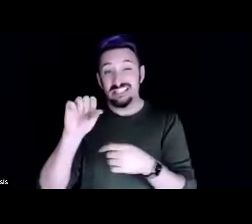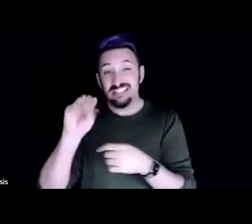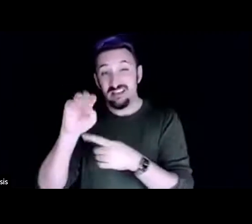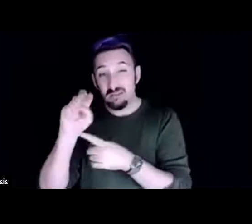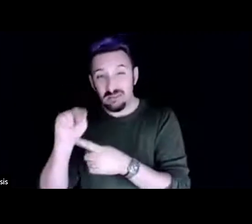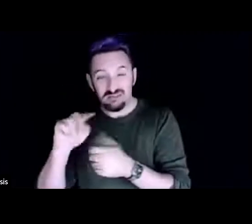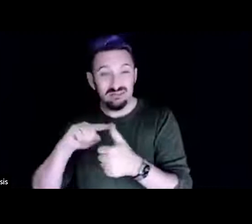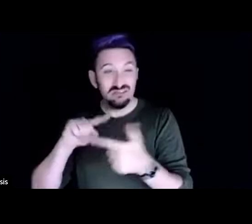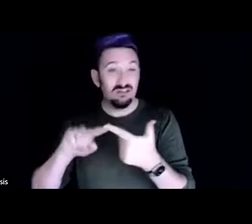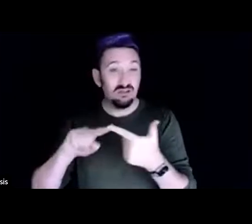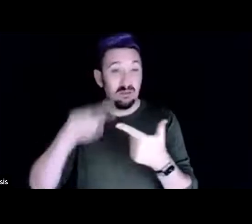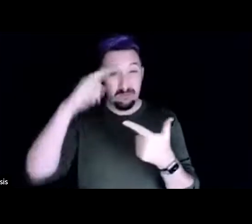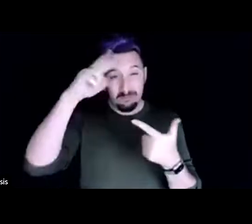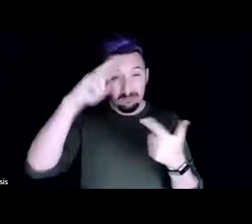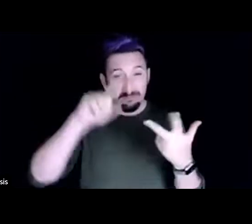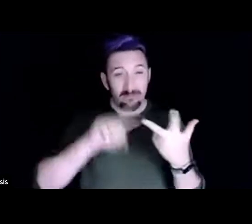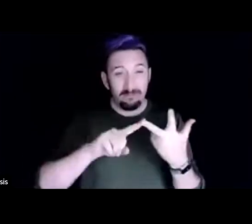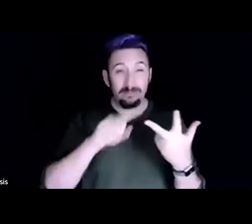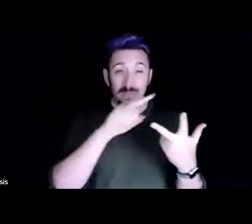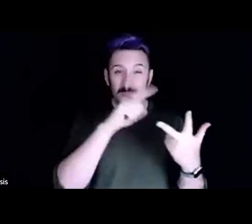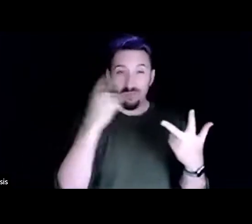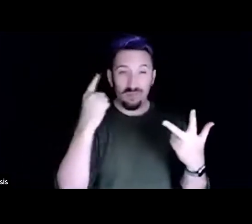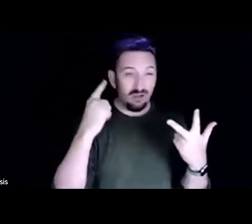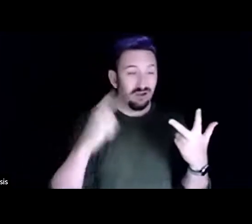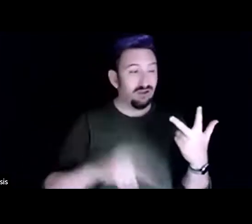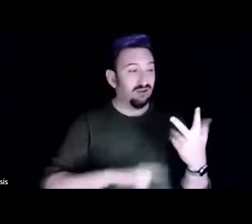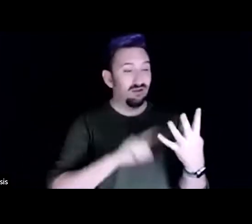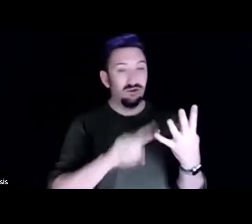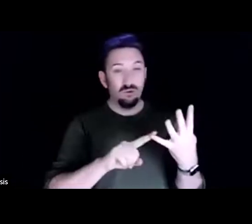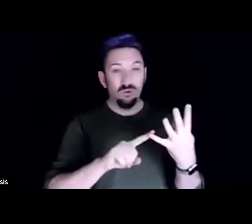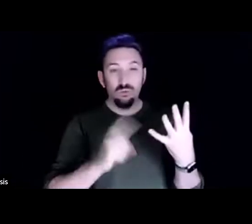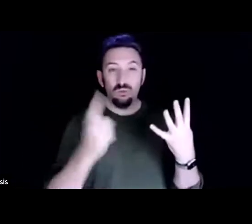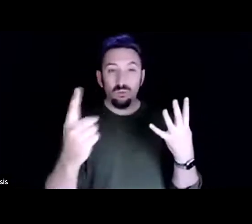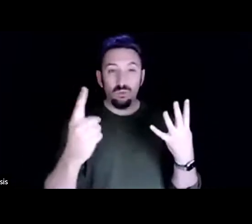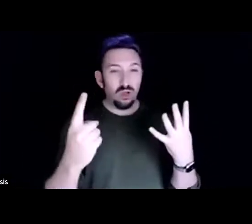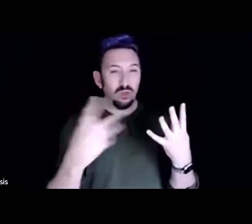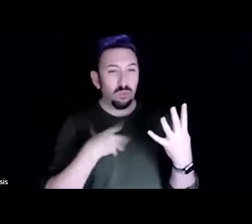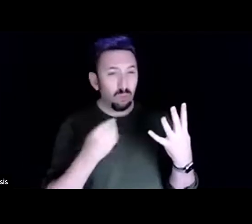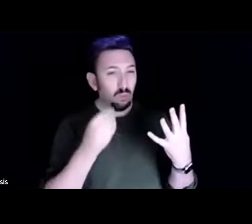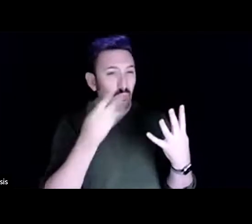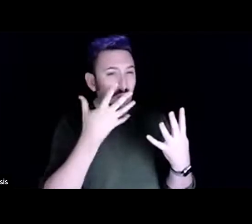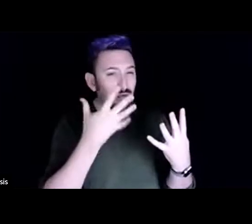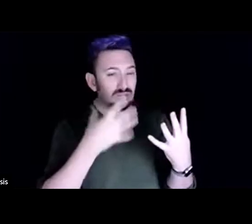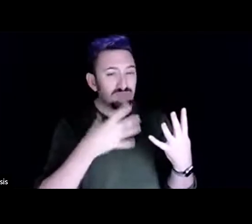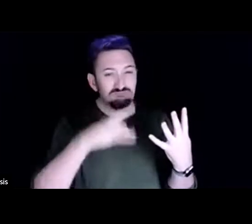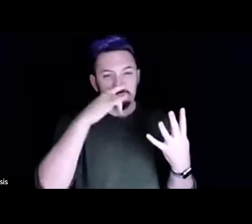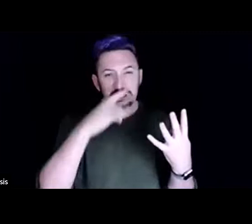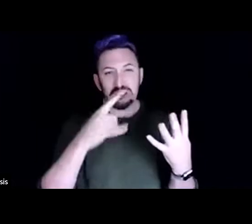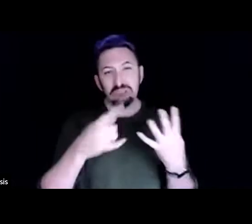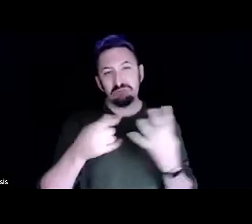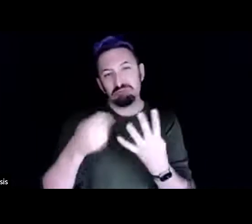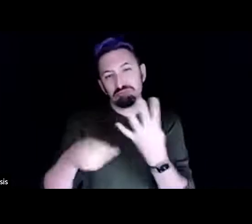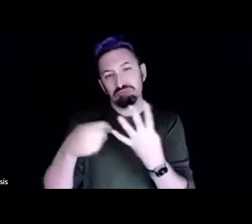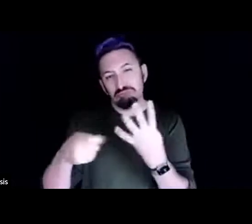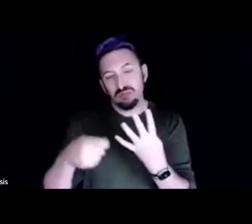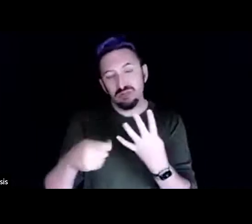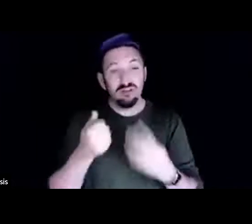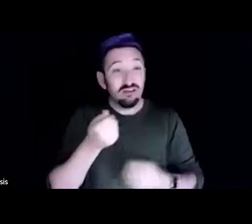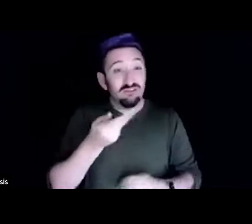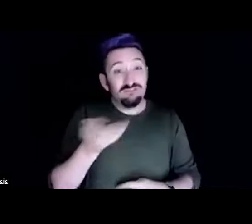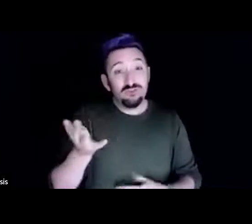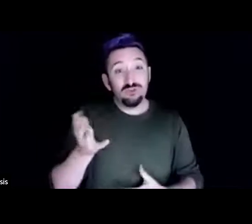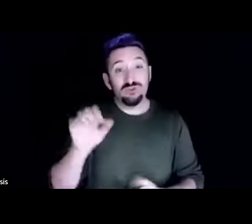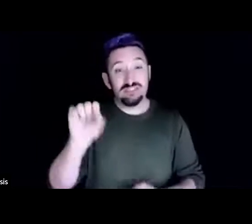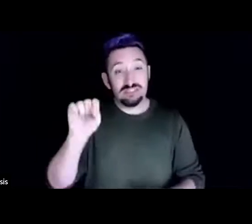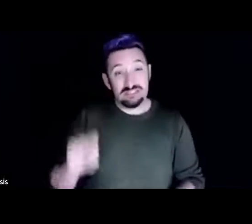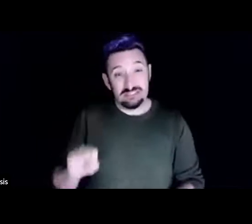black kids every year there was sort of one rotating white kid right a few southeast Asian kids and how are we all